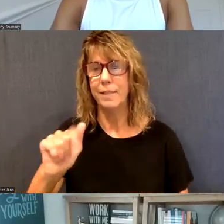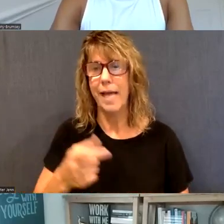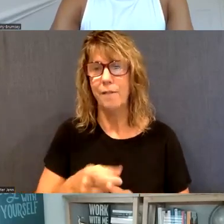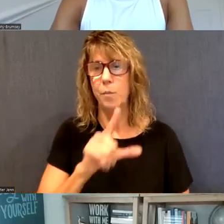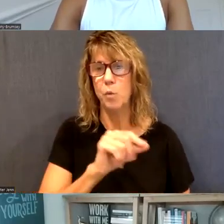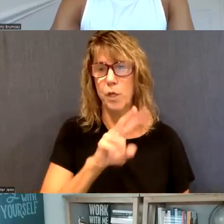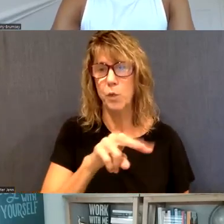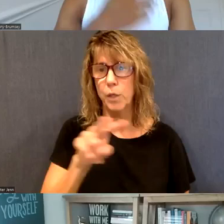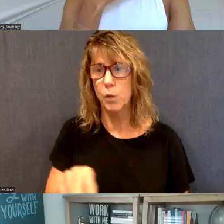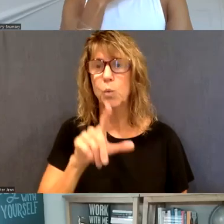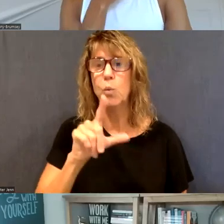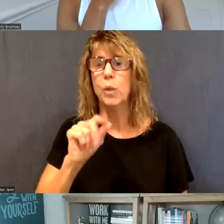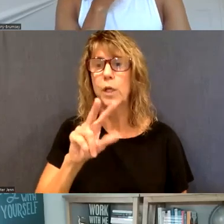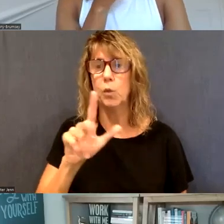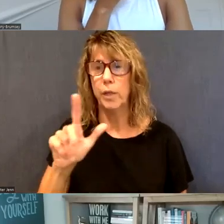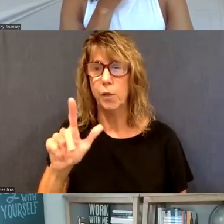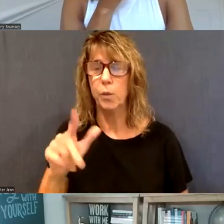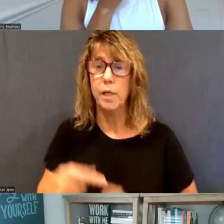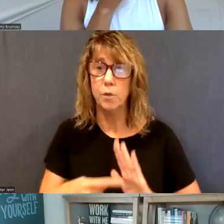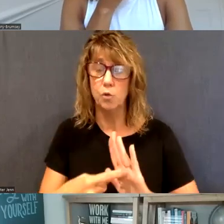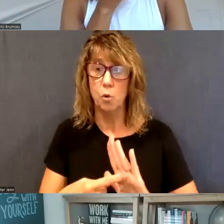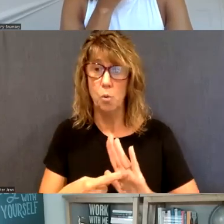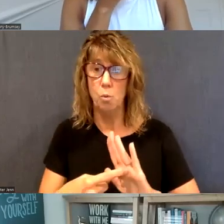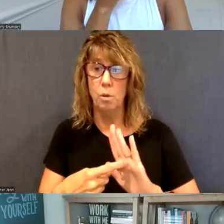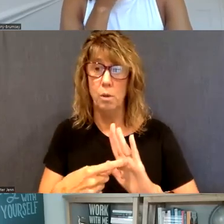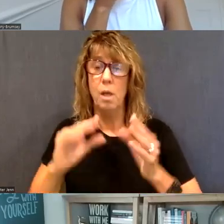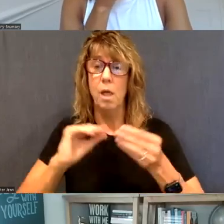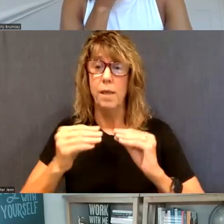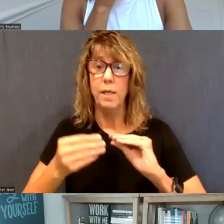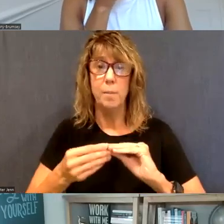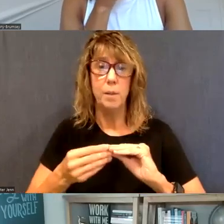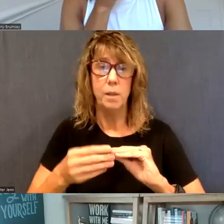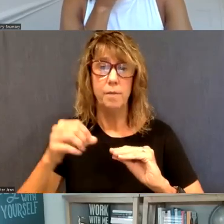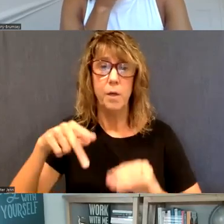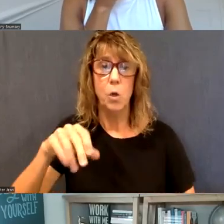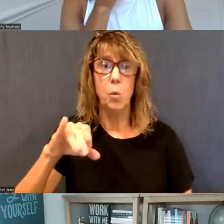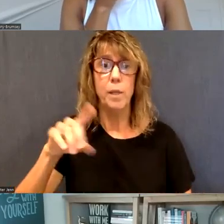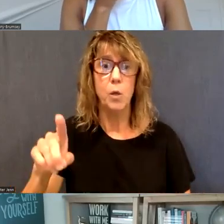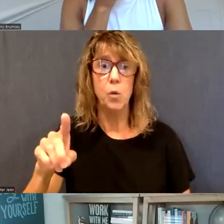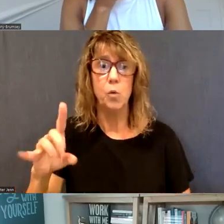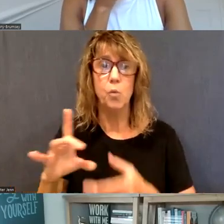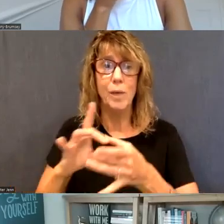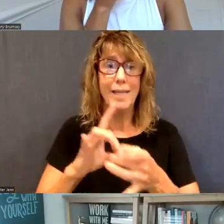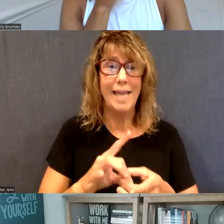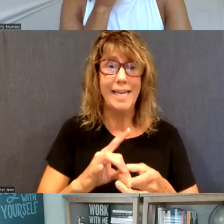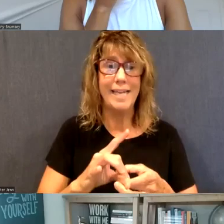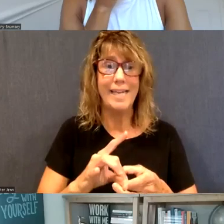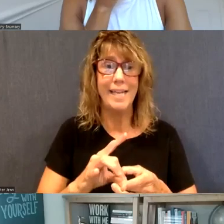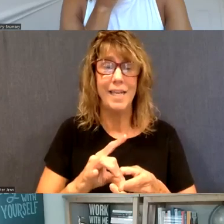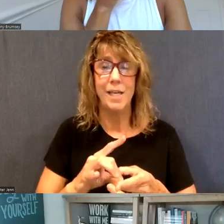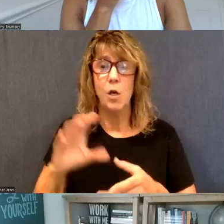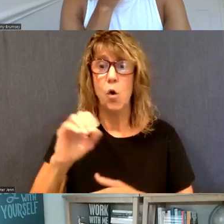and 2023 to show the number of opioid, uh, related overdose deaths in the U.S.,